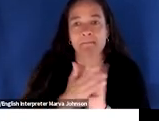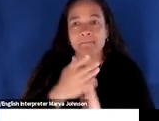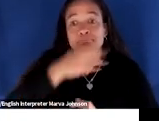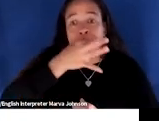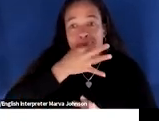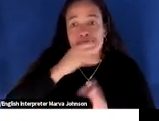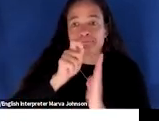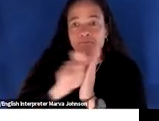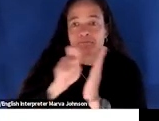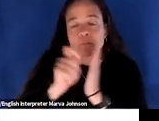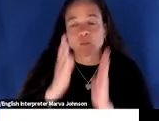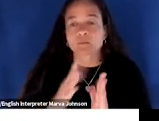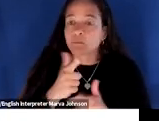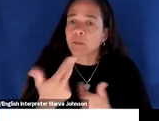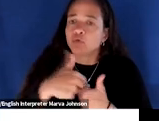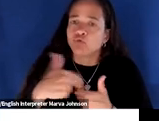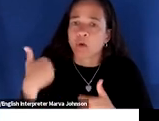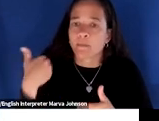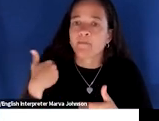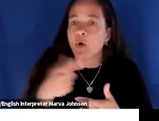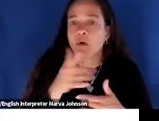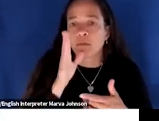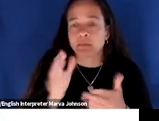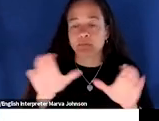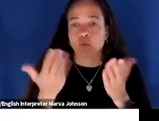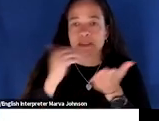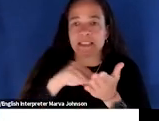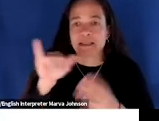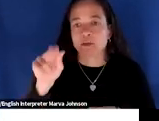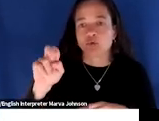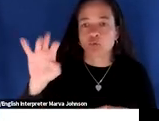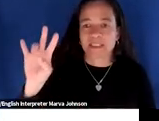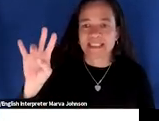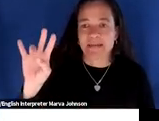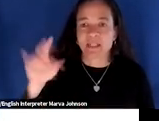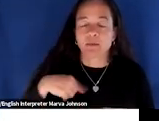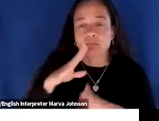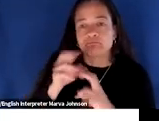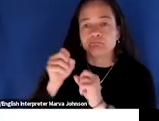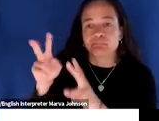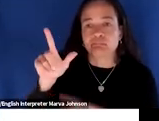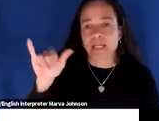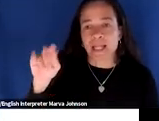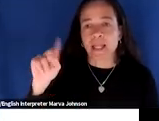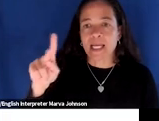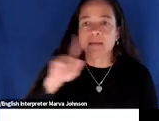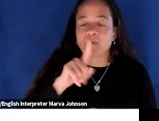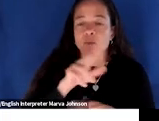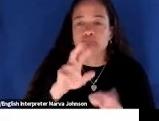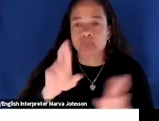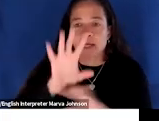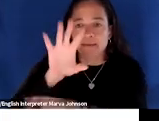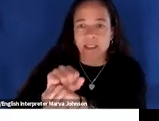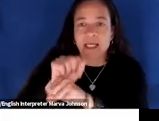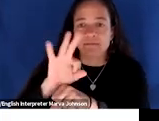with us before he's been with us at comnet he's going to be back with us june the 7th we have a link in there for you or we will in a moment for y'all to rsvp if you'd like to